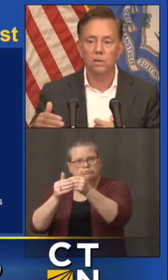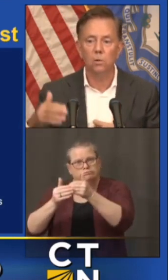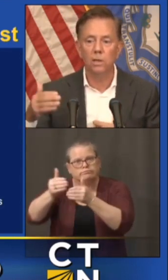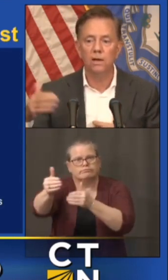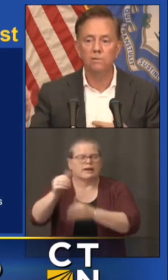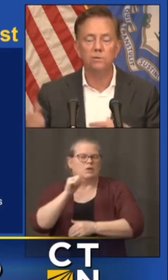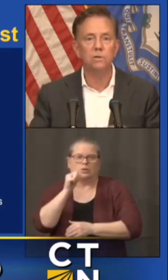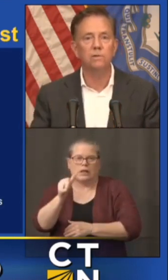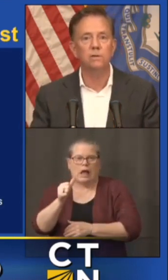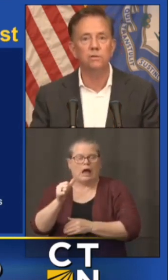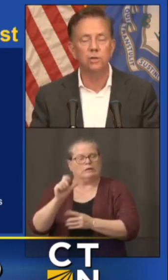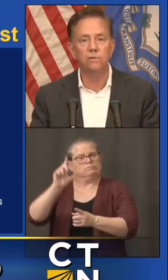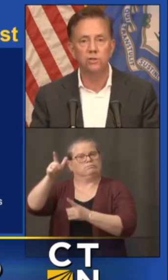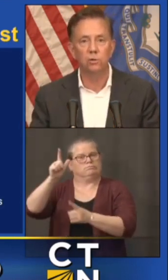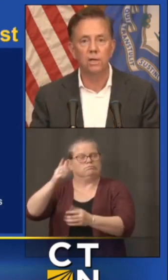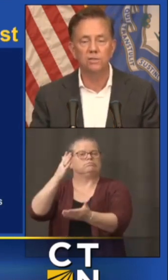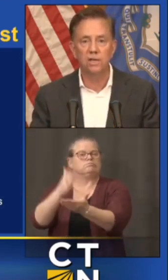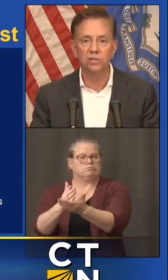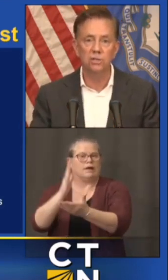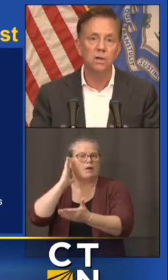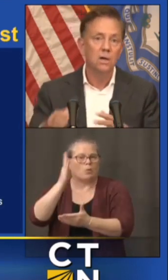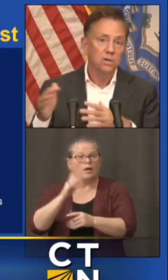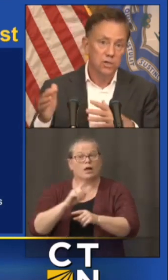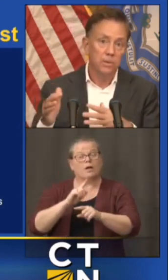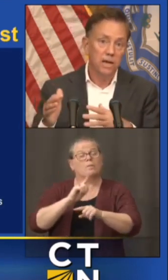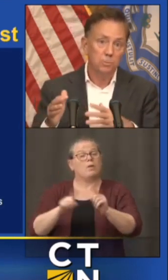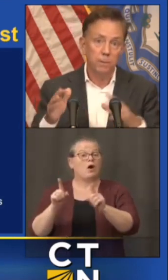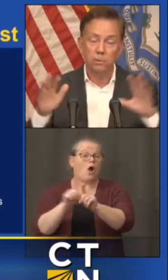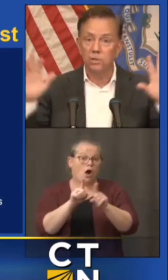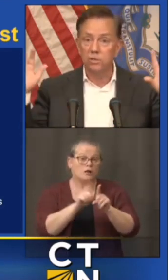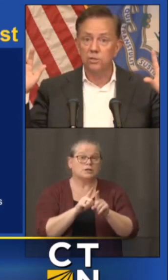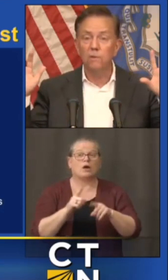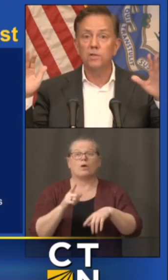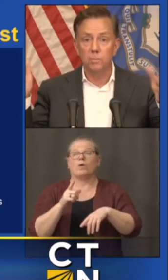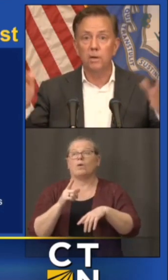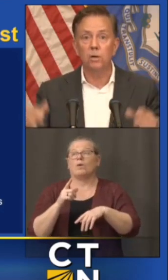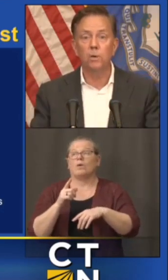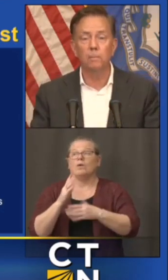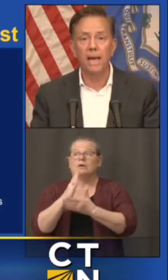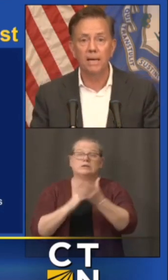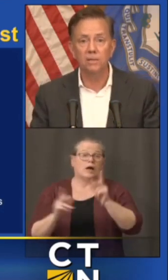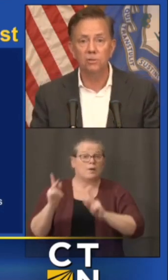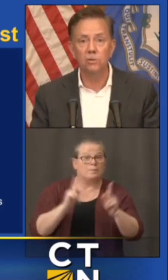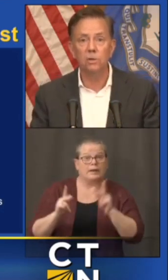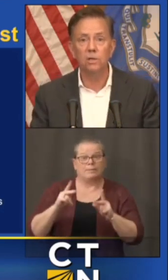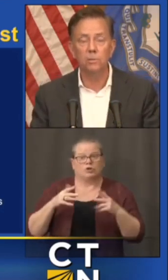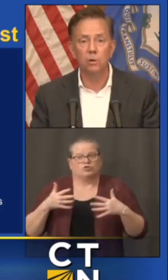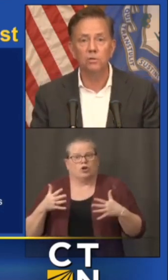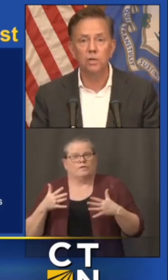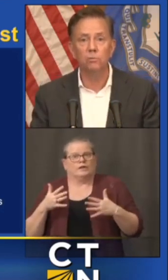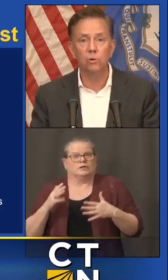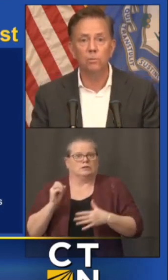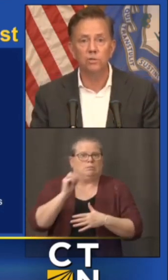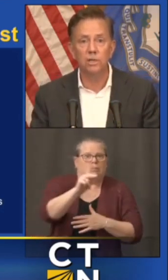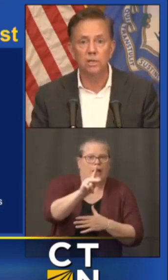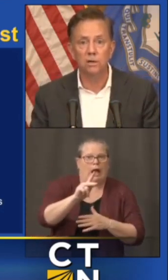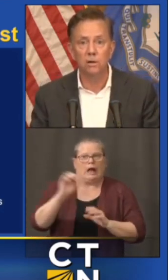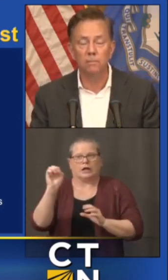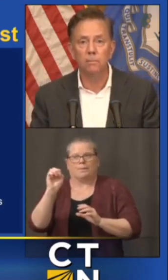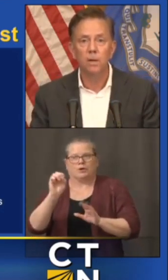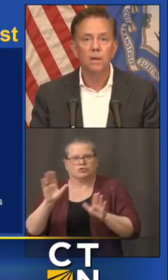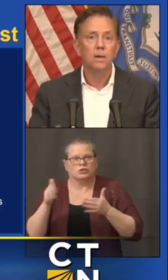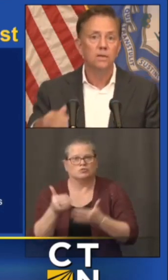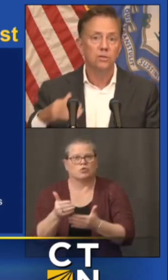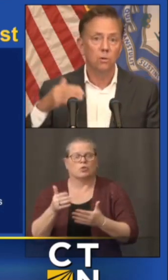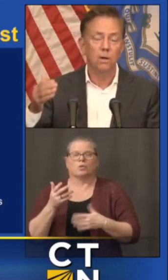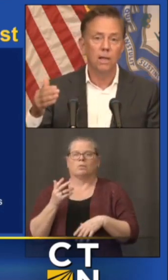lower levels of uh service utilization some of that is people just nervous about going back into the emergency room or seeing their